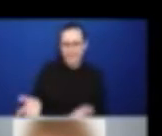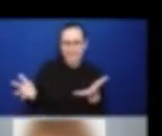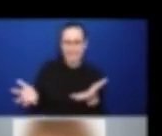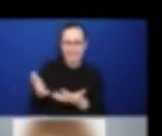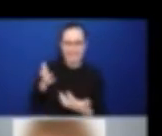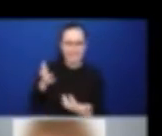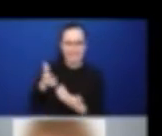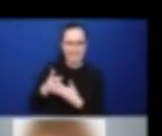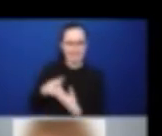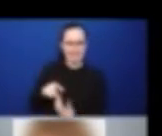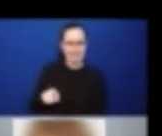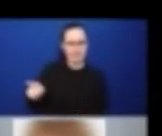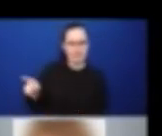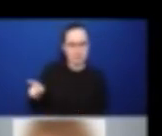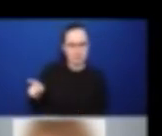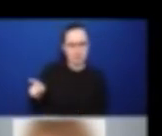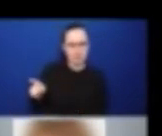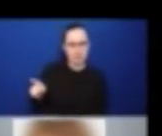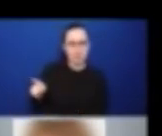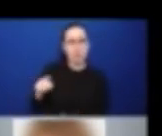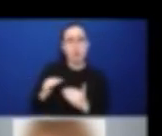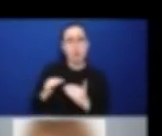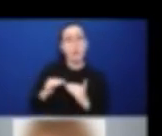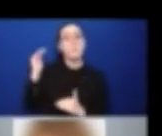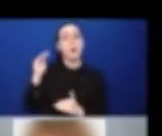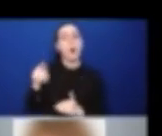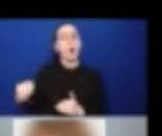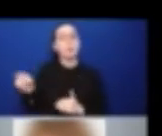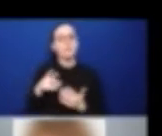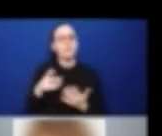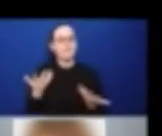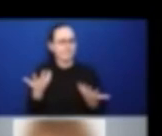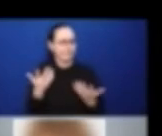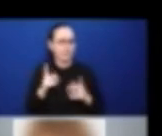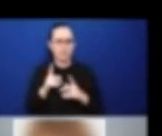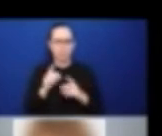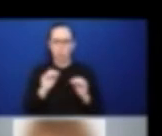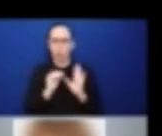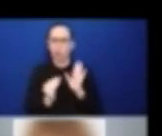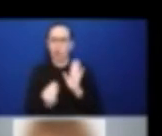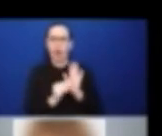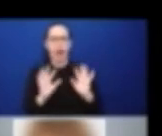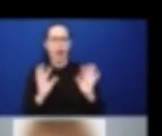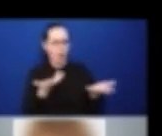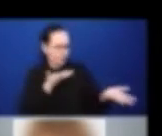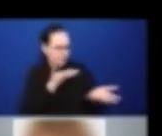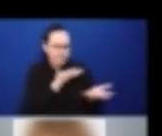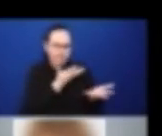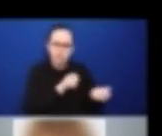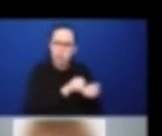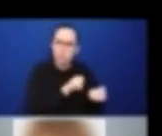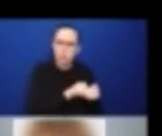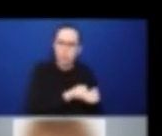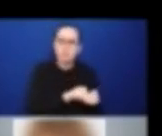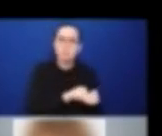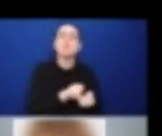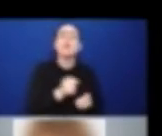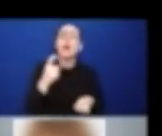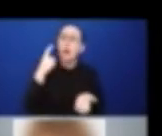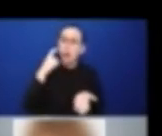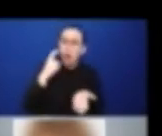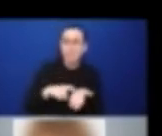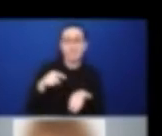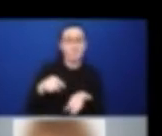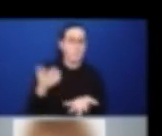to address these issues beyond just simply the recognition of this potential vulnerability. And